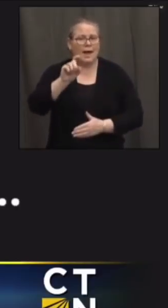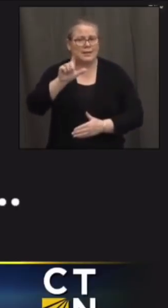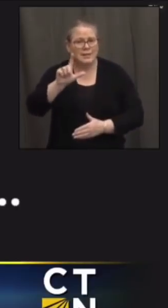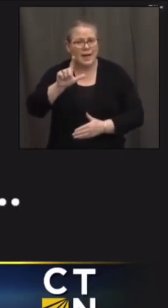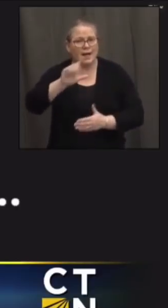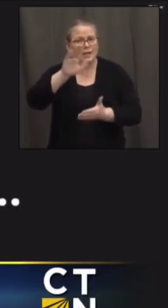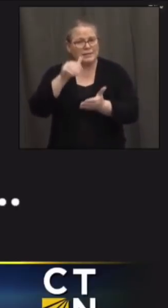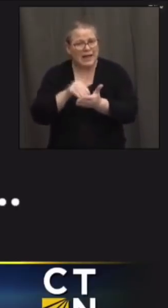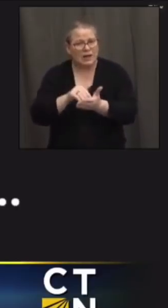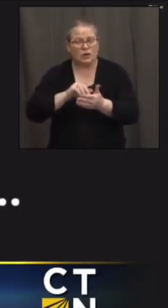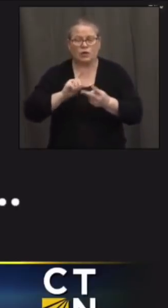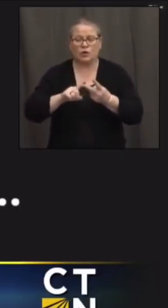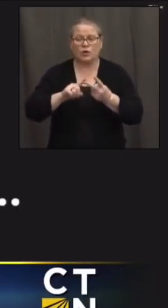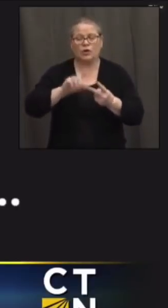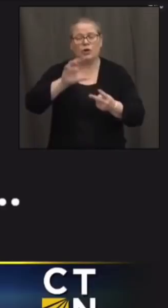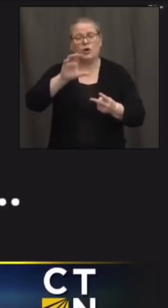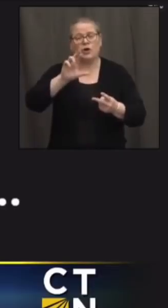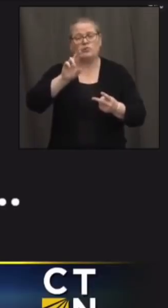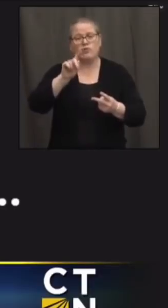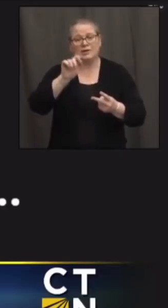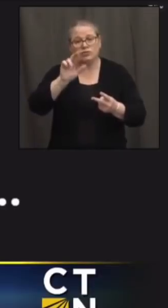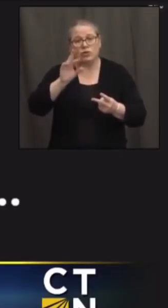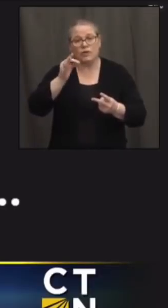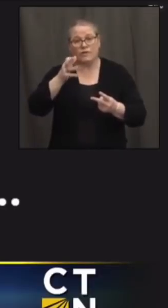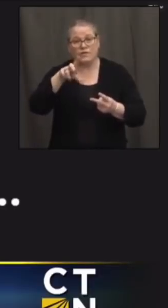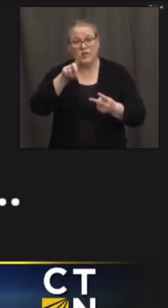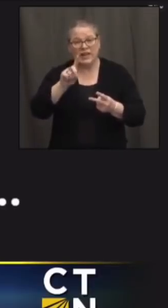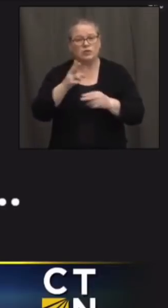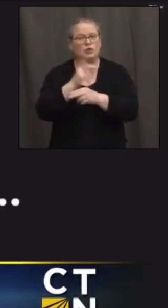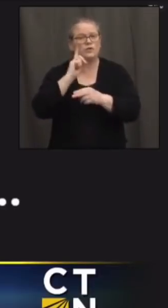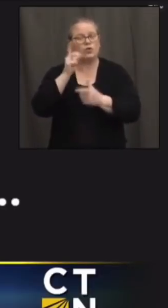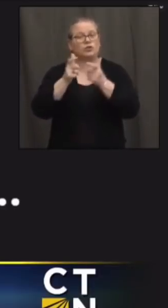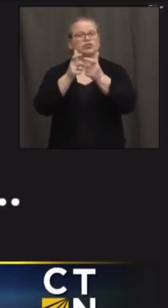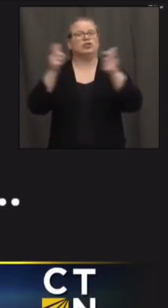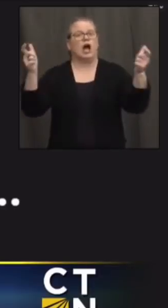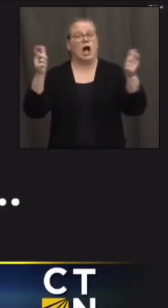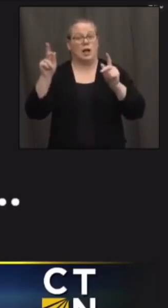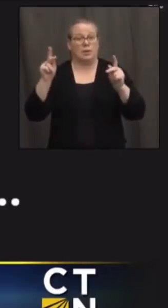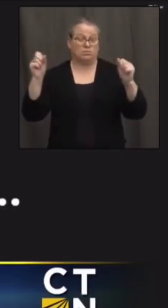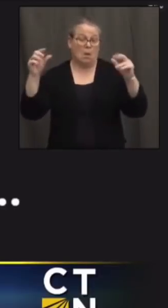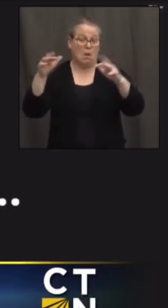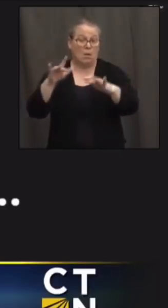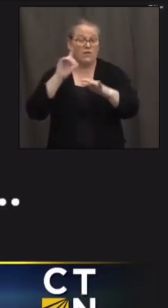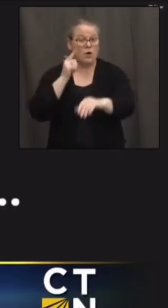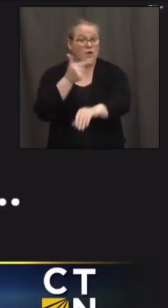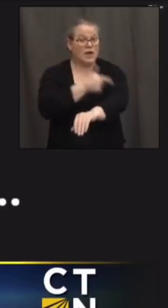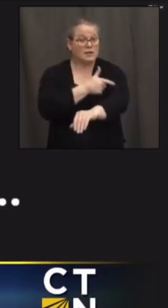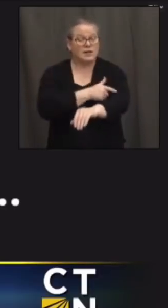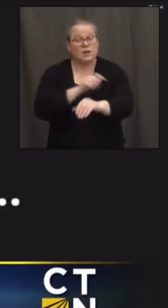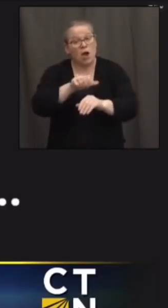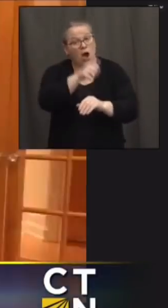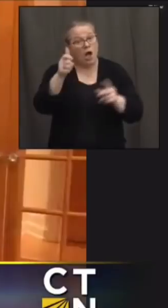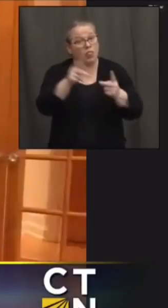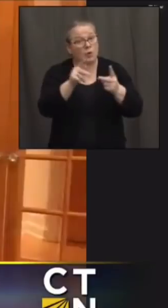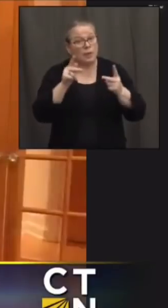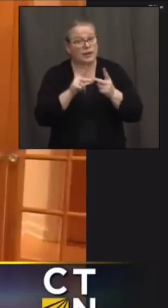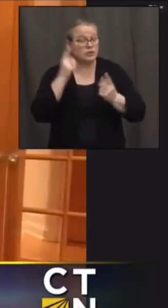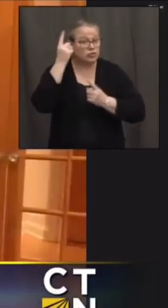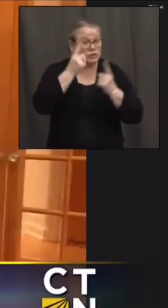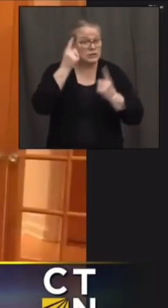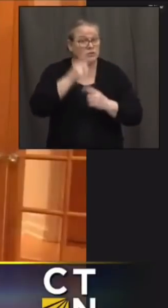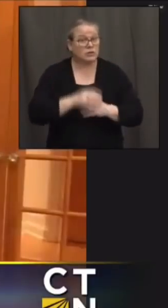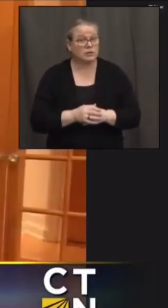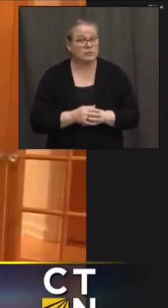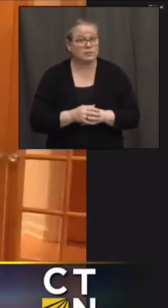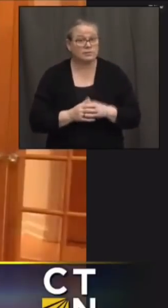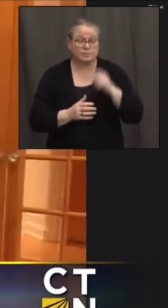other areas of the state you're looking at and um quote unquote venues that would be used yeah the only other one that we're